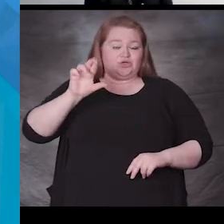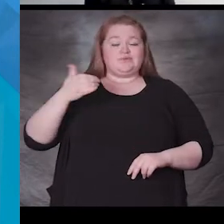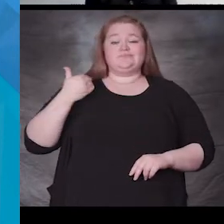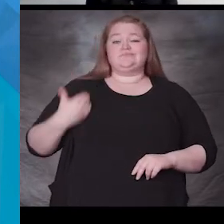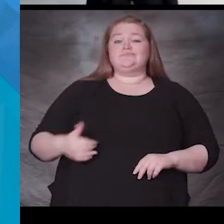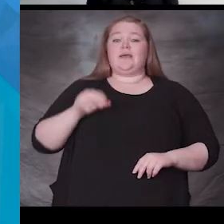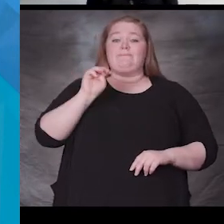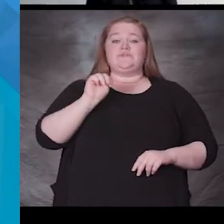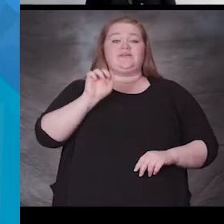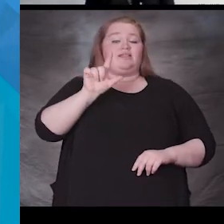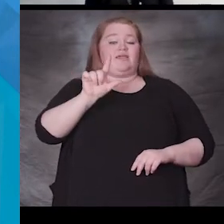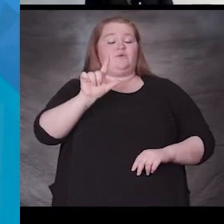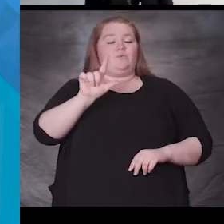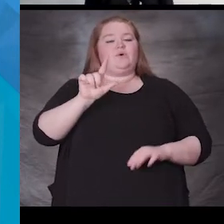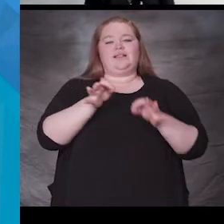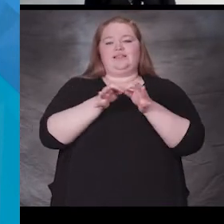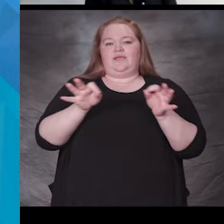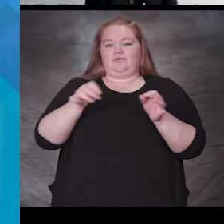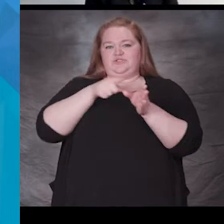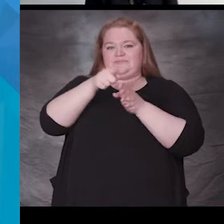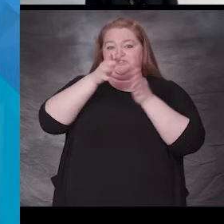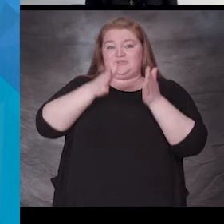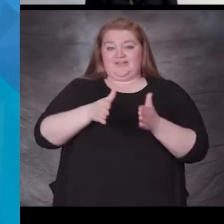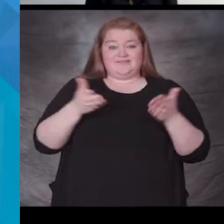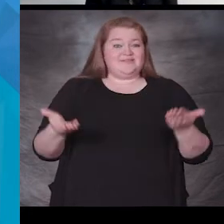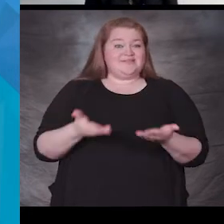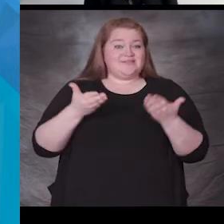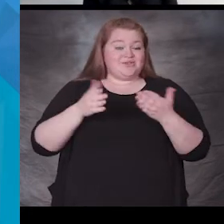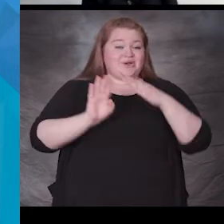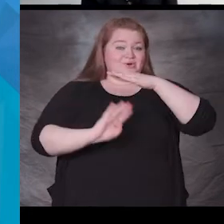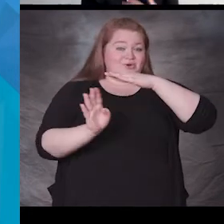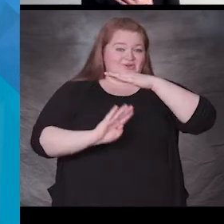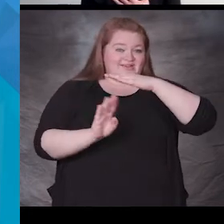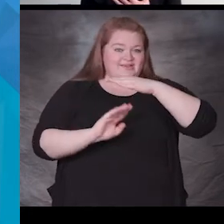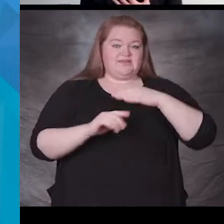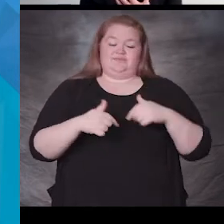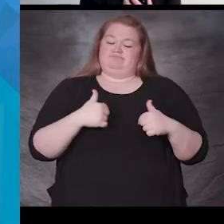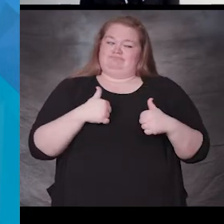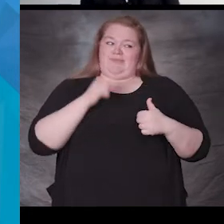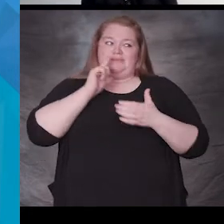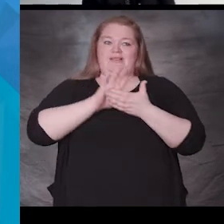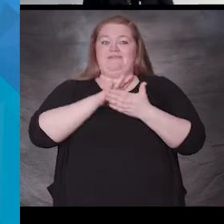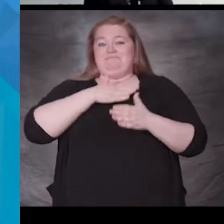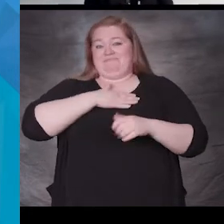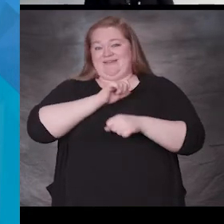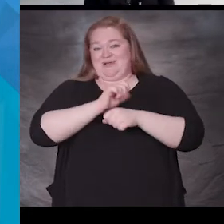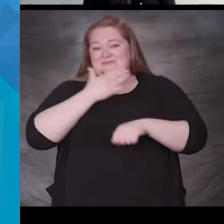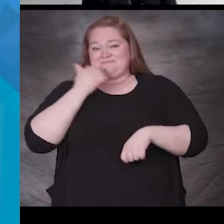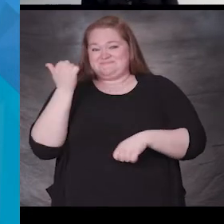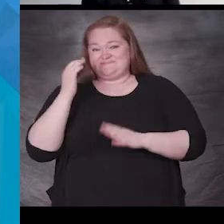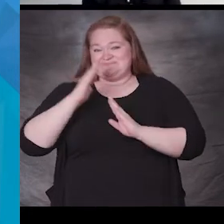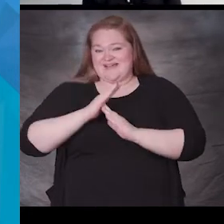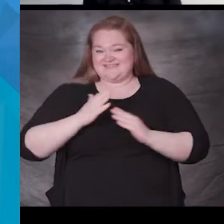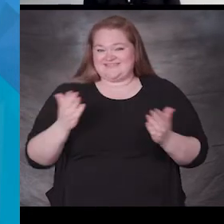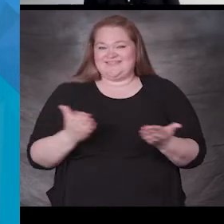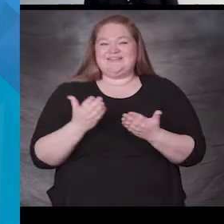specialist here at Bernie and I believe that I have the best job in the building because I get to work with families